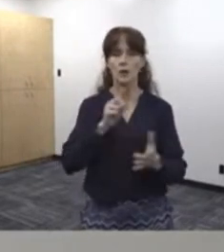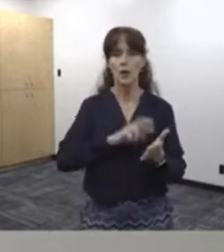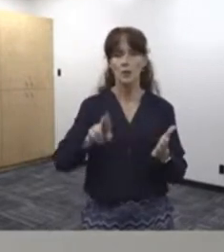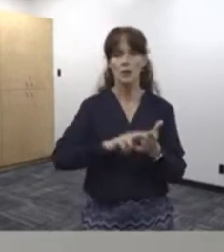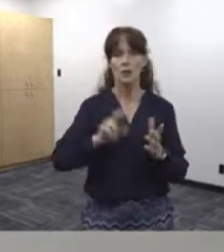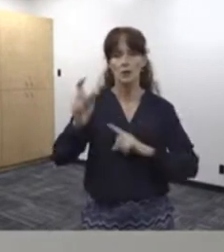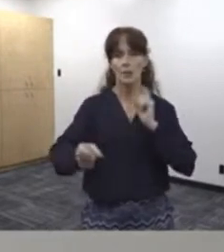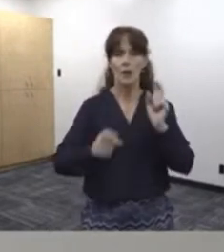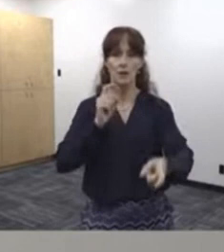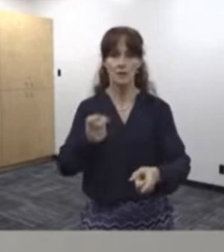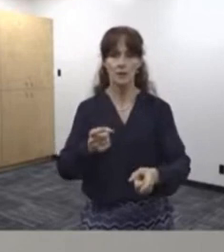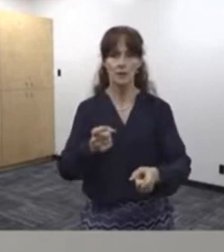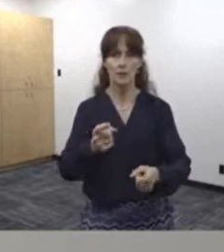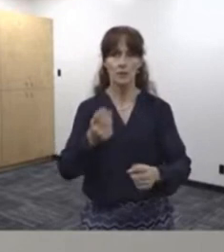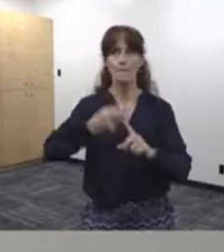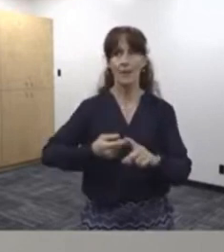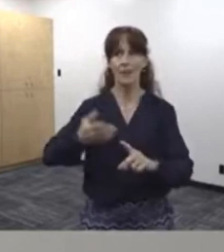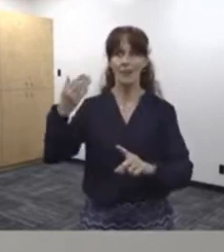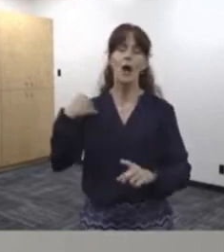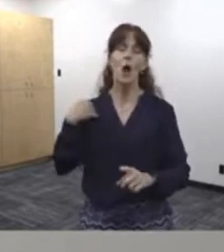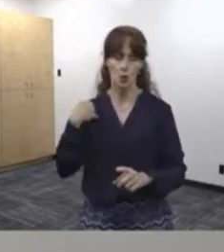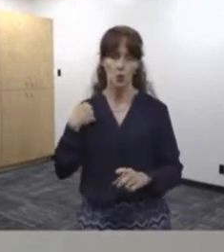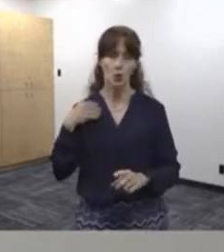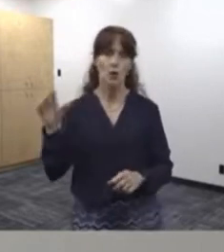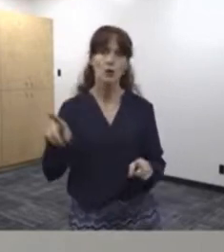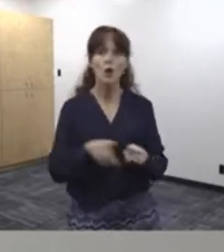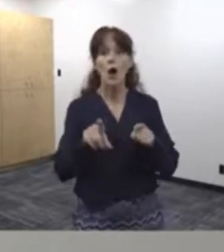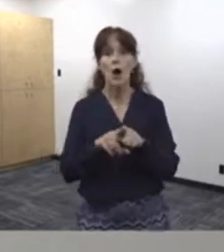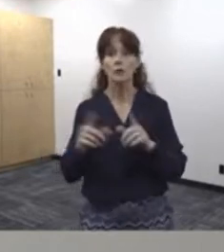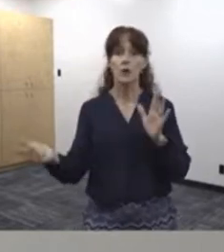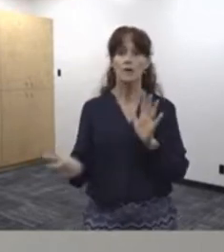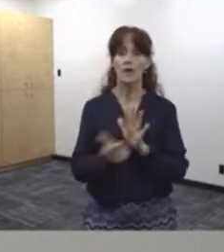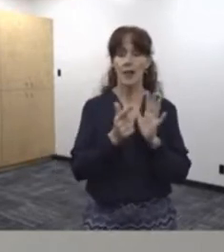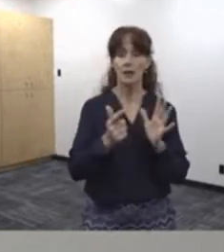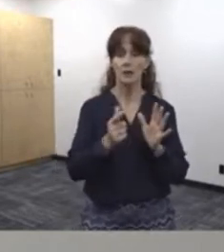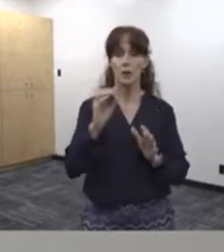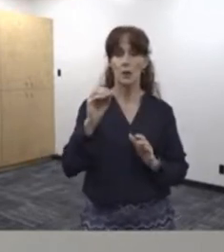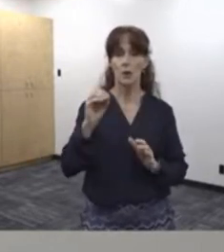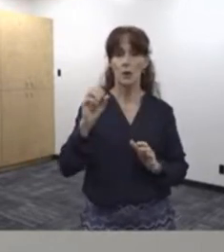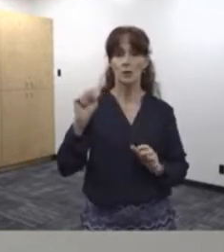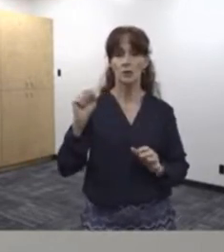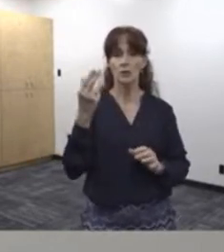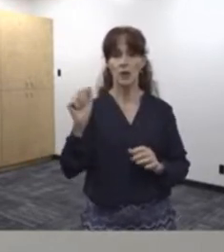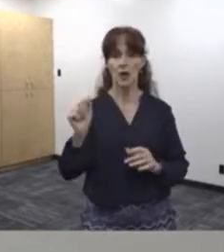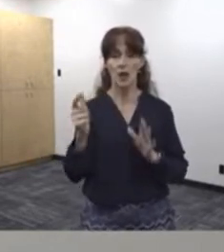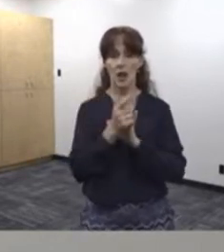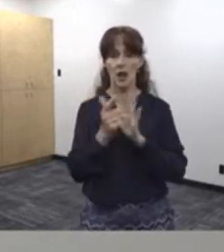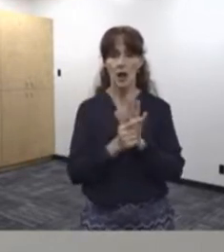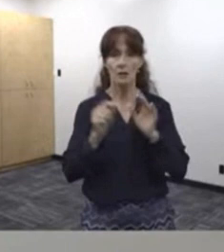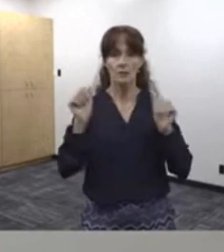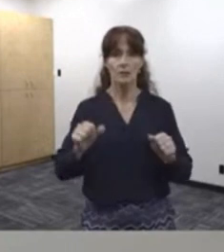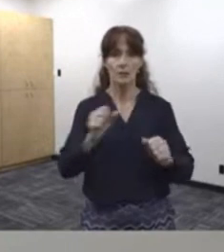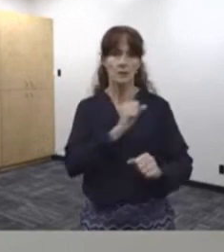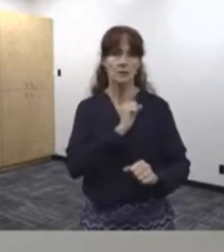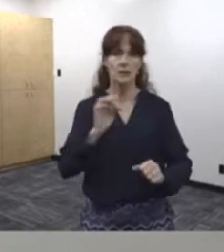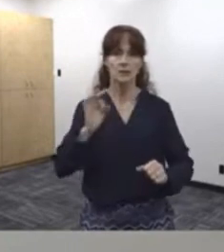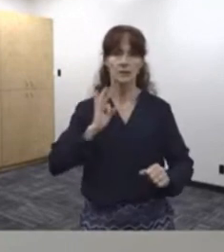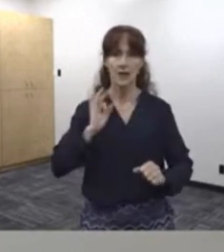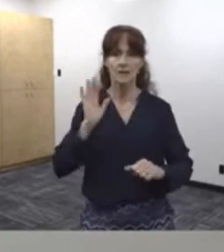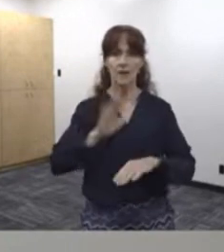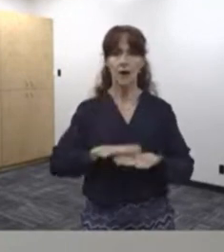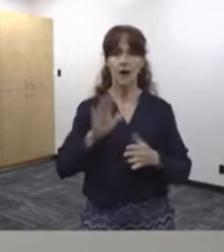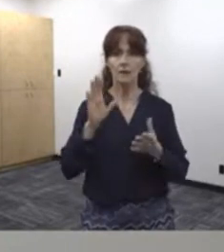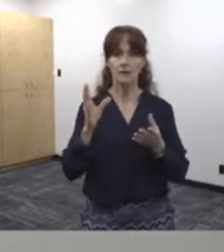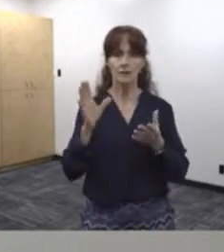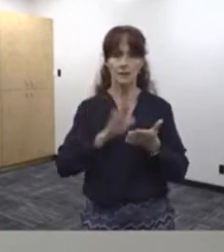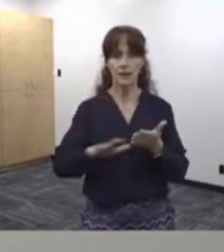you guys with a month ago. And you're also in violation of the OSHA laws potentially with the staff that are on our